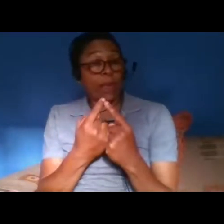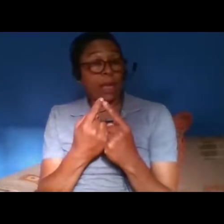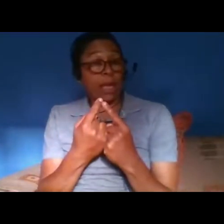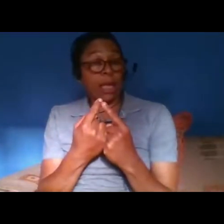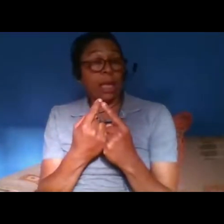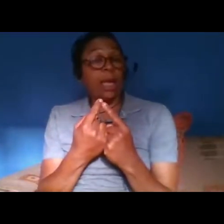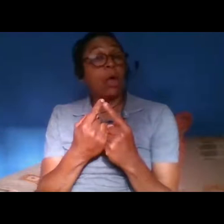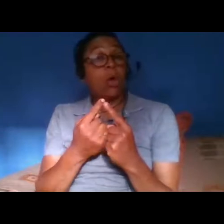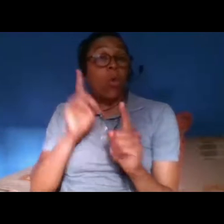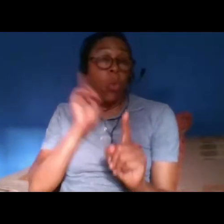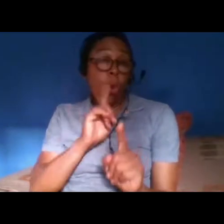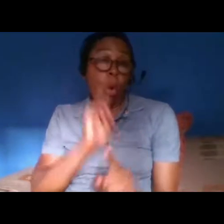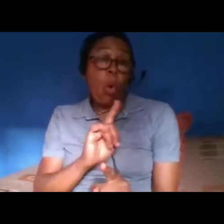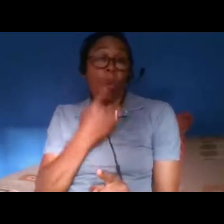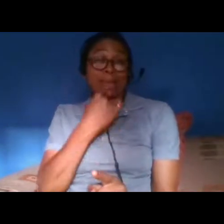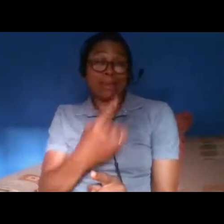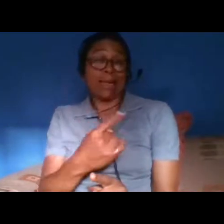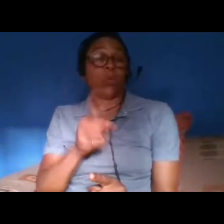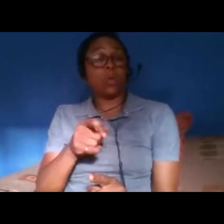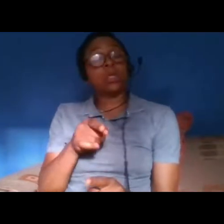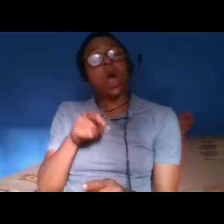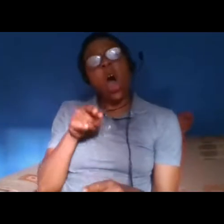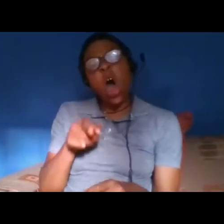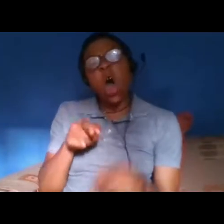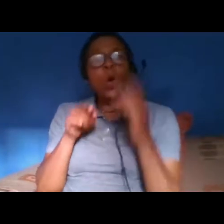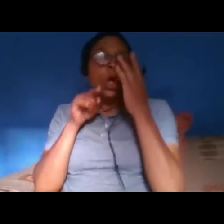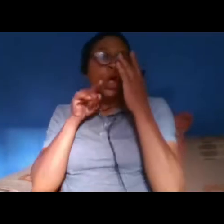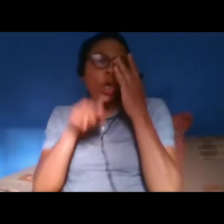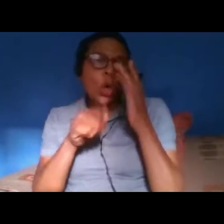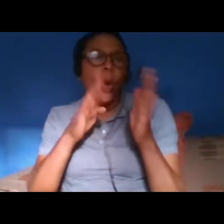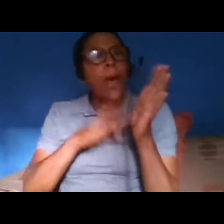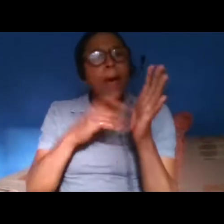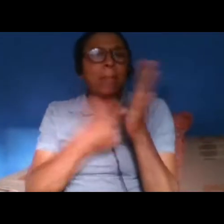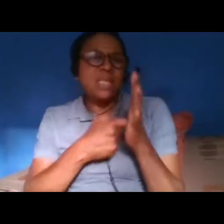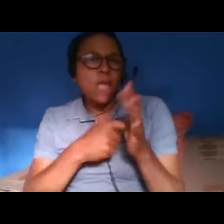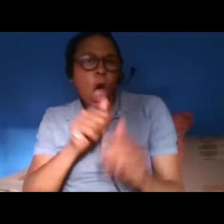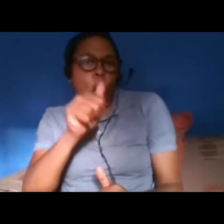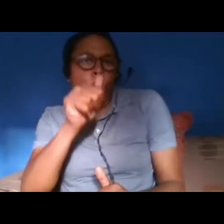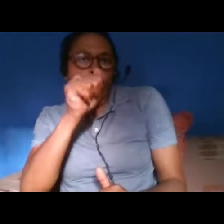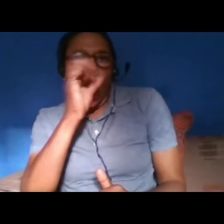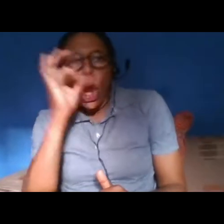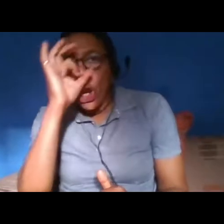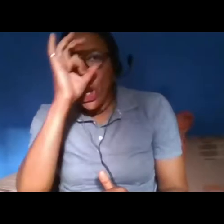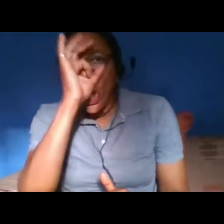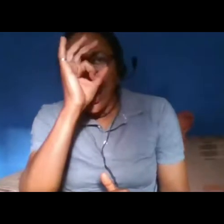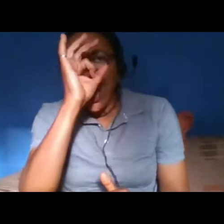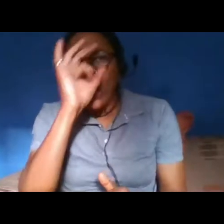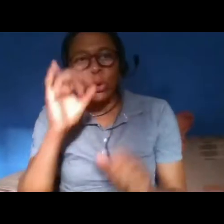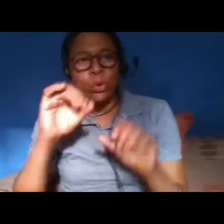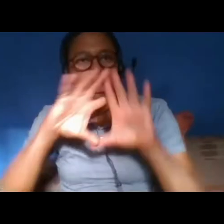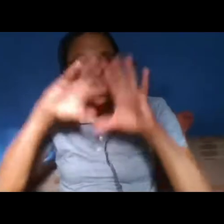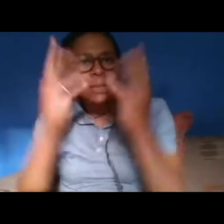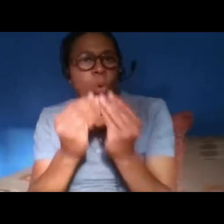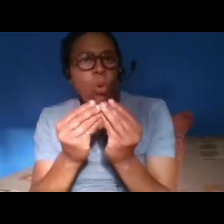it all an attempt to try and focus on features on my face as a way of of making my life life difficult